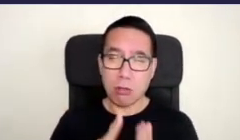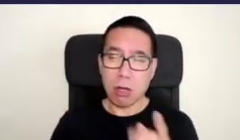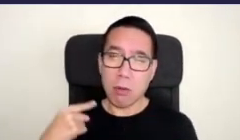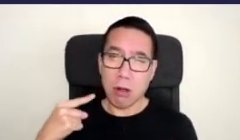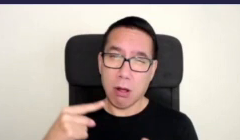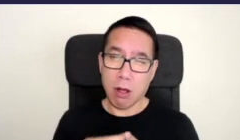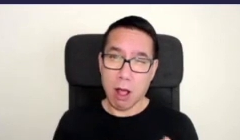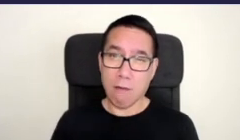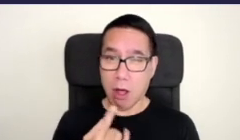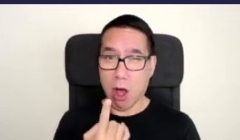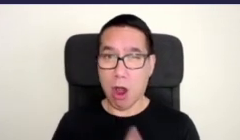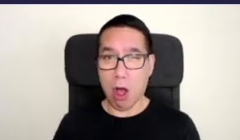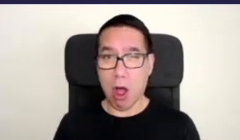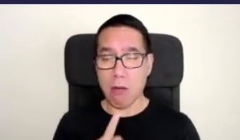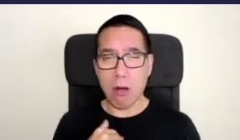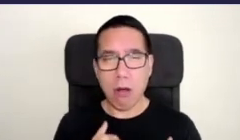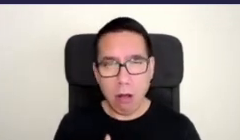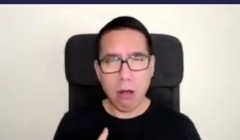must say also